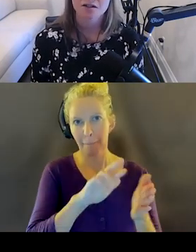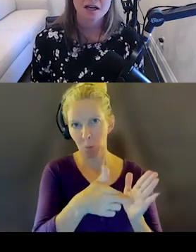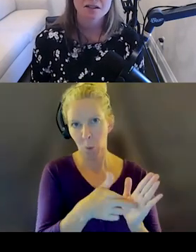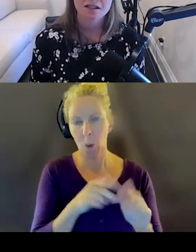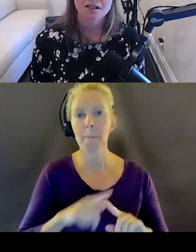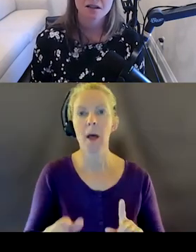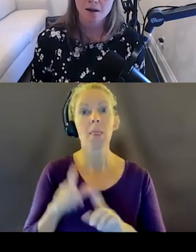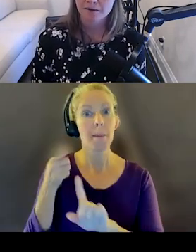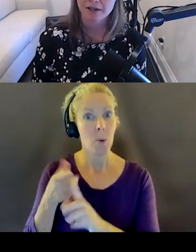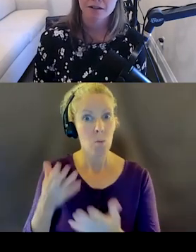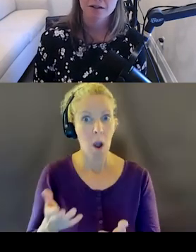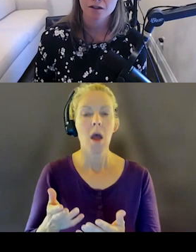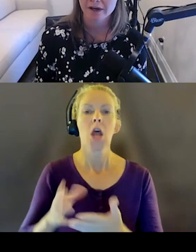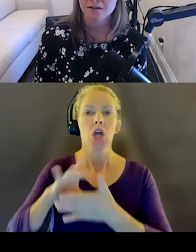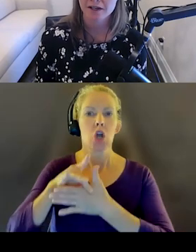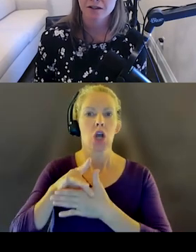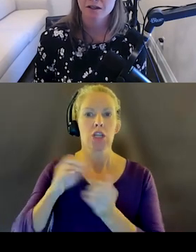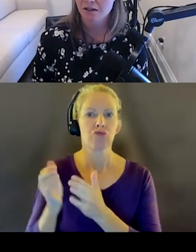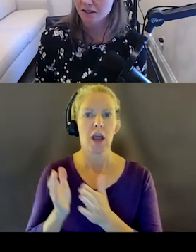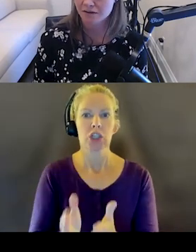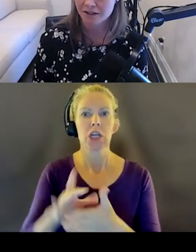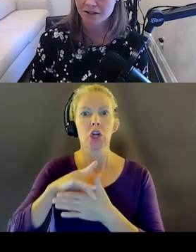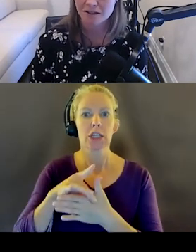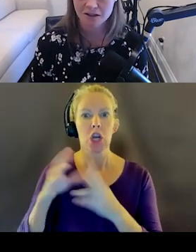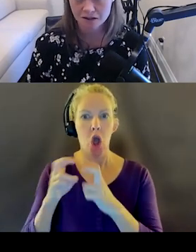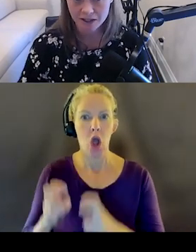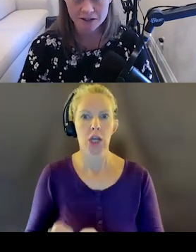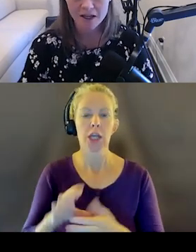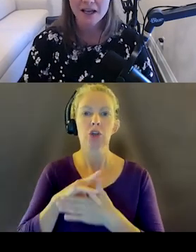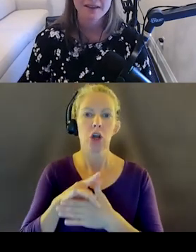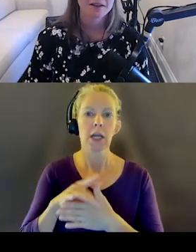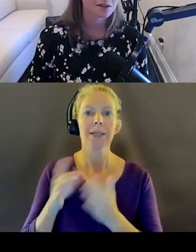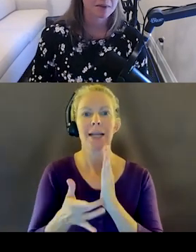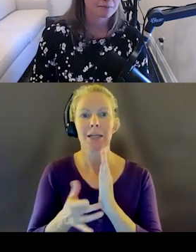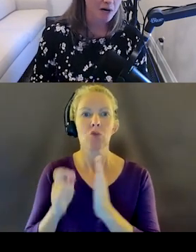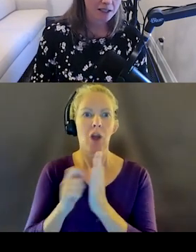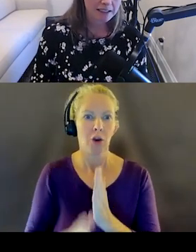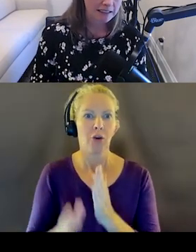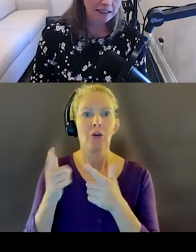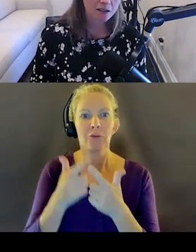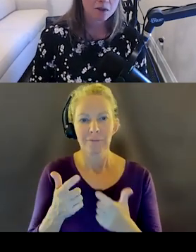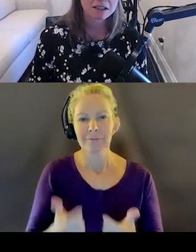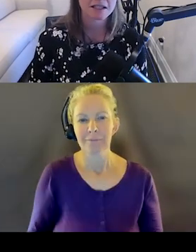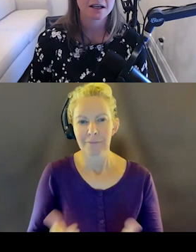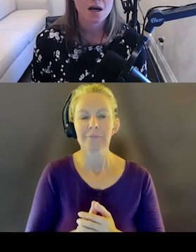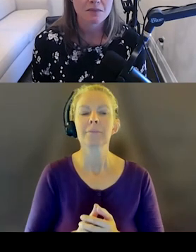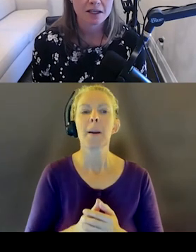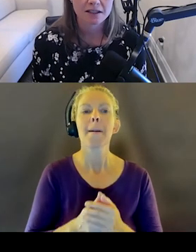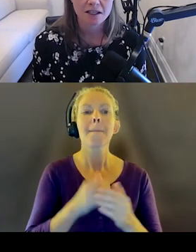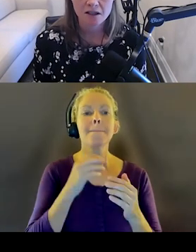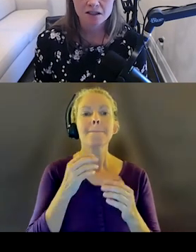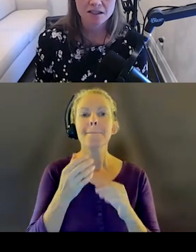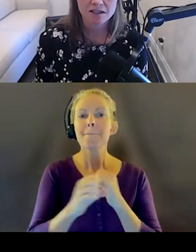content strategist, copywriter, UX writer, content writer, technical writer. And then there's a bunch of marketing-y ones like